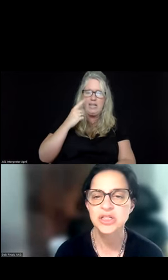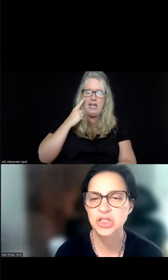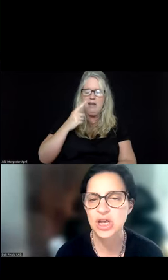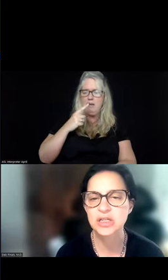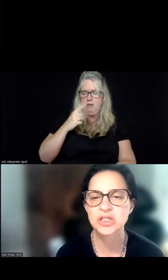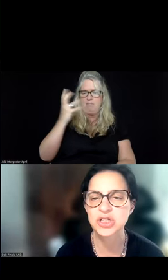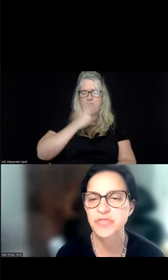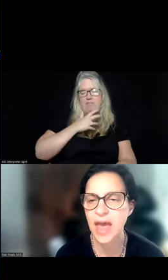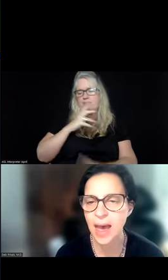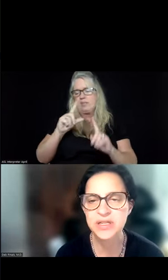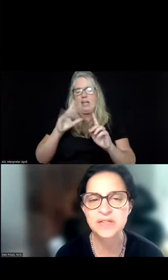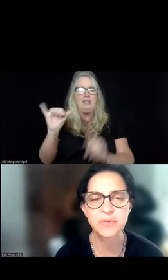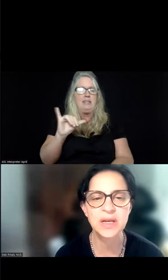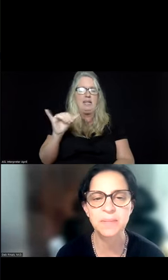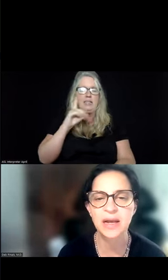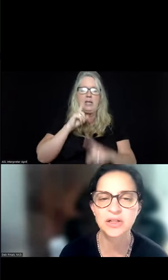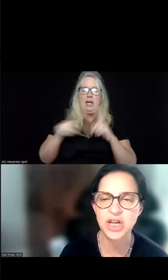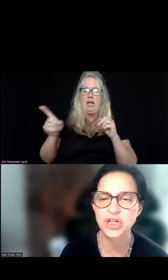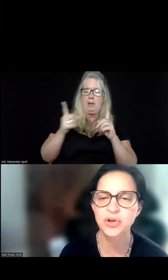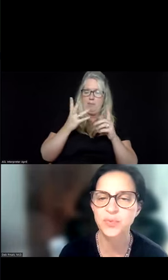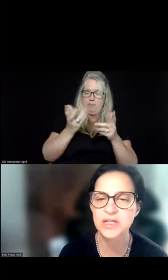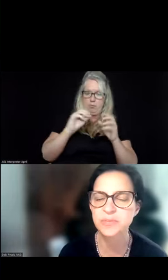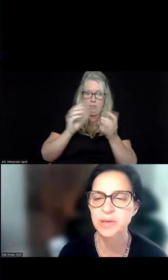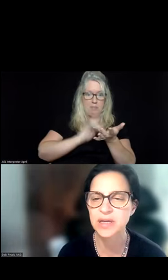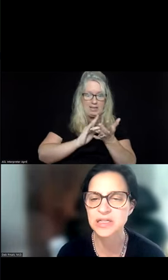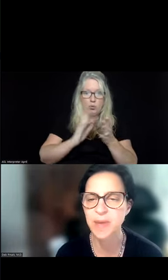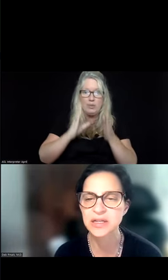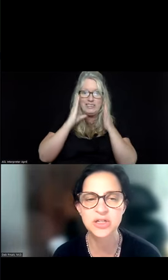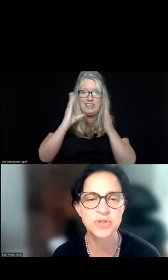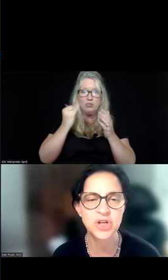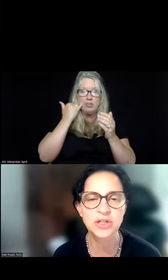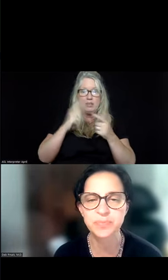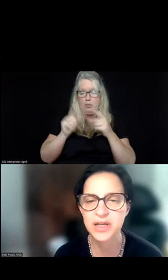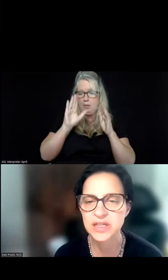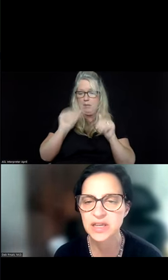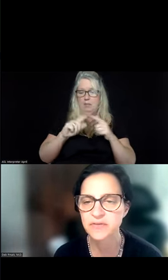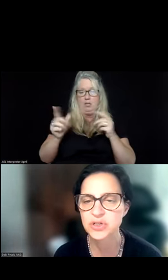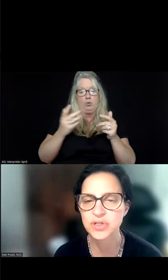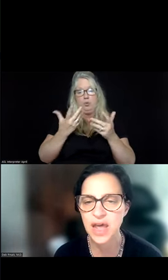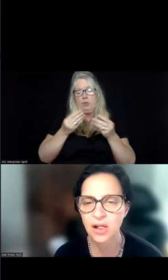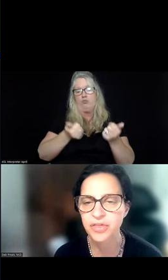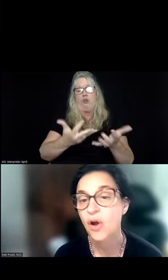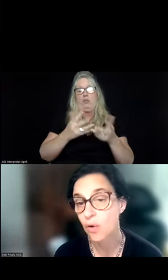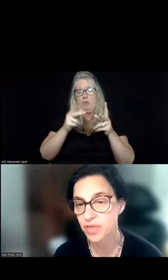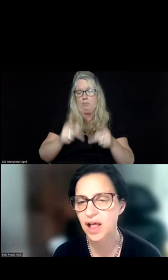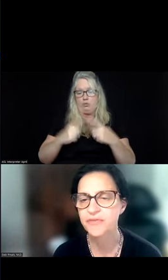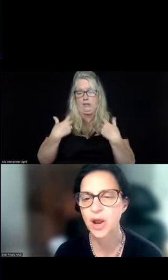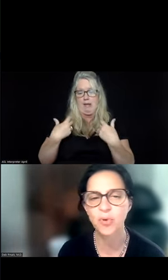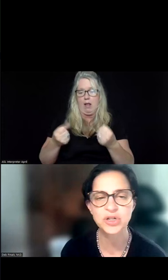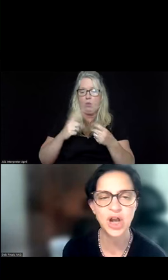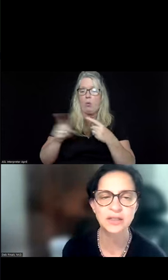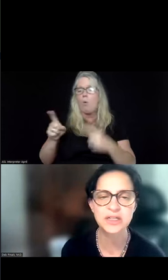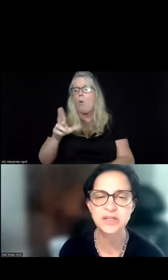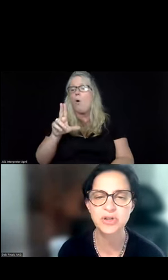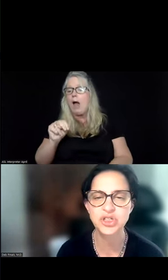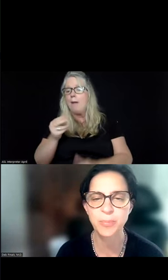such that the absence of immediate medical attention could reasonably be expected to result in placing the individual's health or the health of an